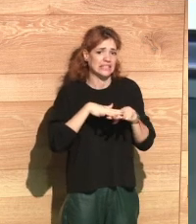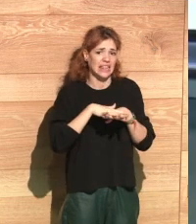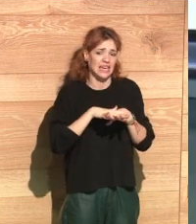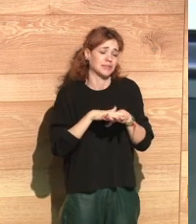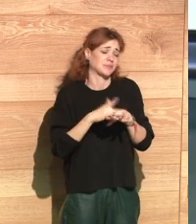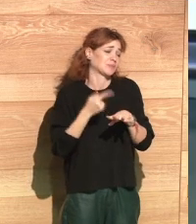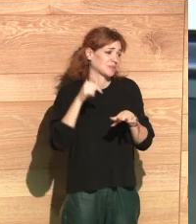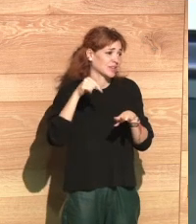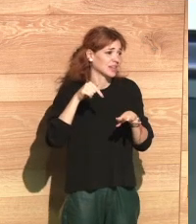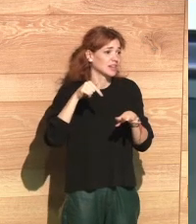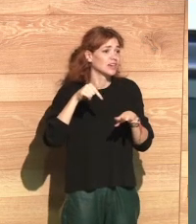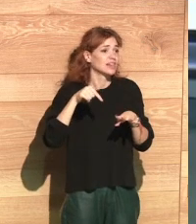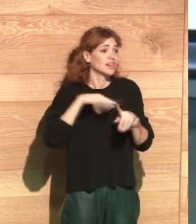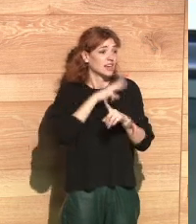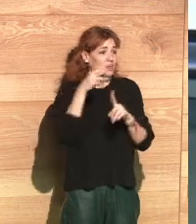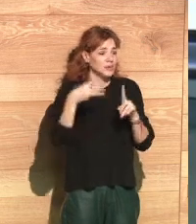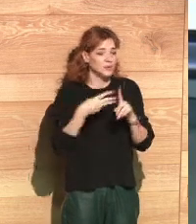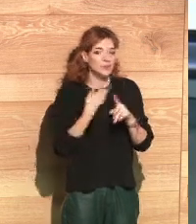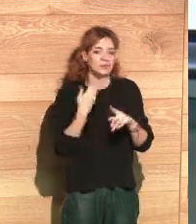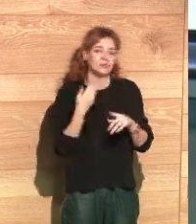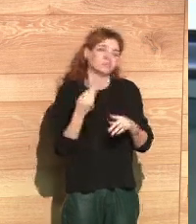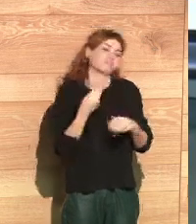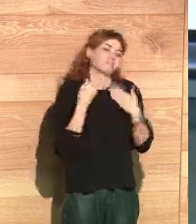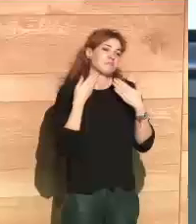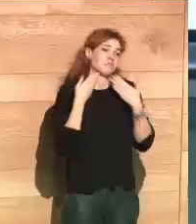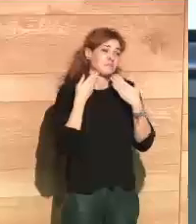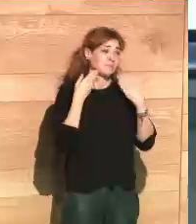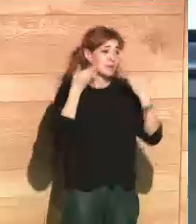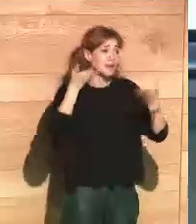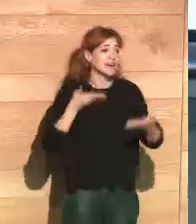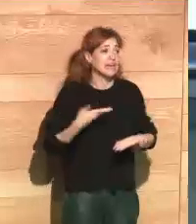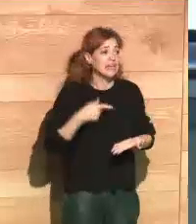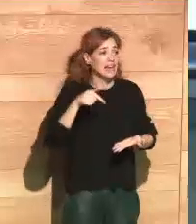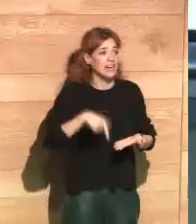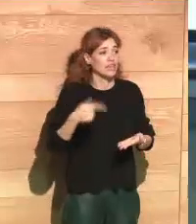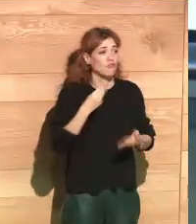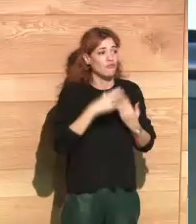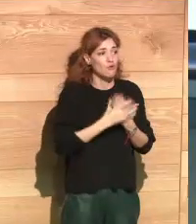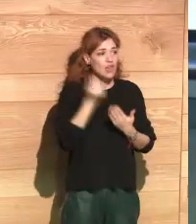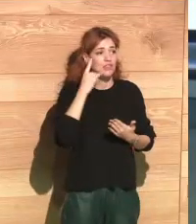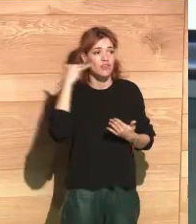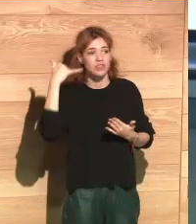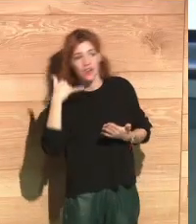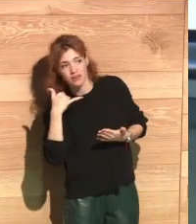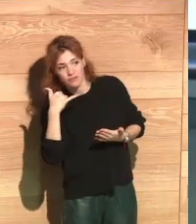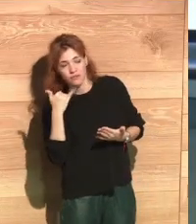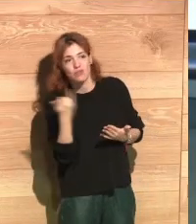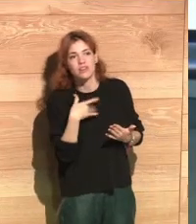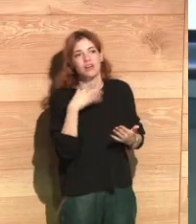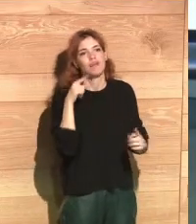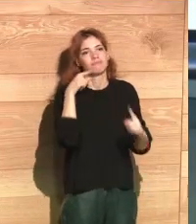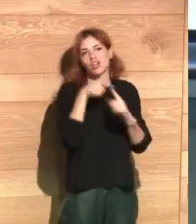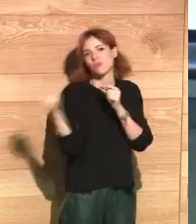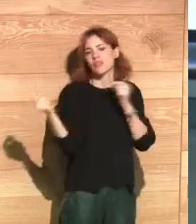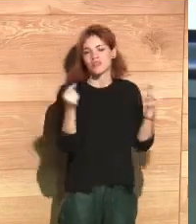privacy in the digital era. It's always very nice for me to welcome you in this space of Espacio Fundación Telefónica, which is